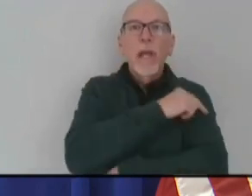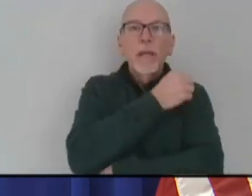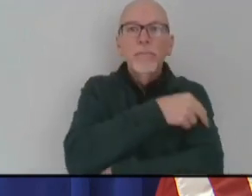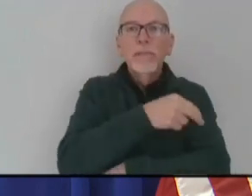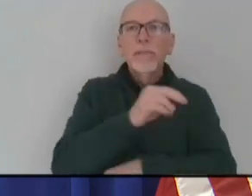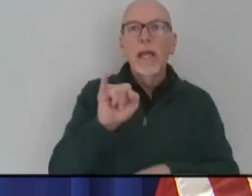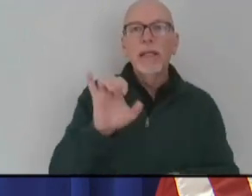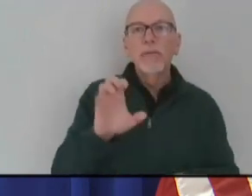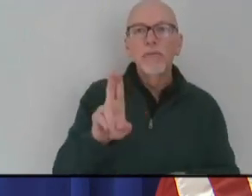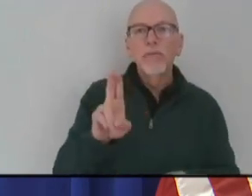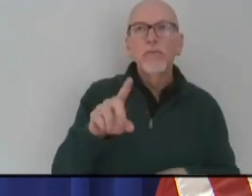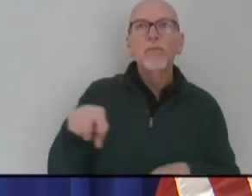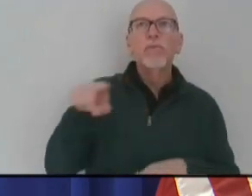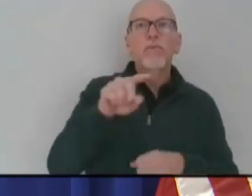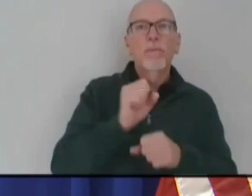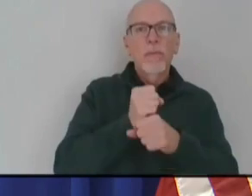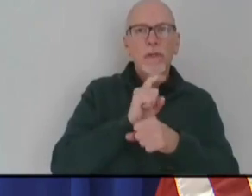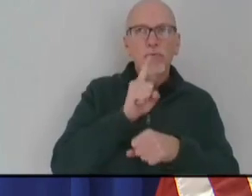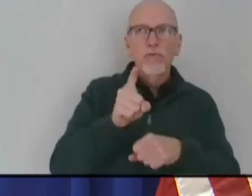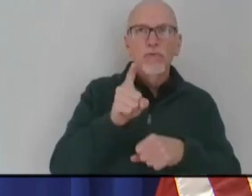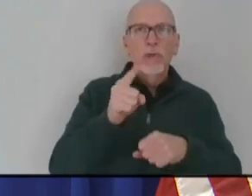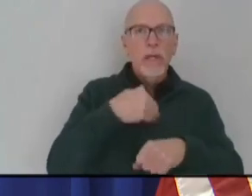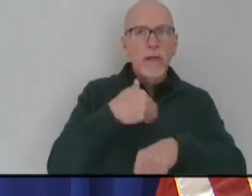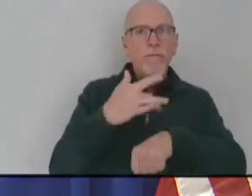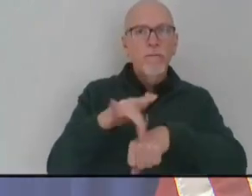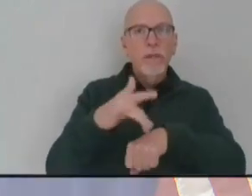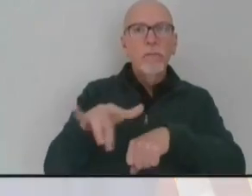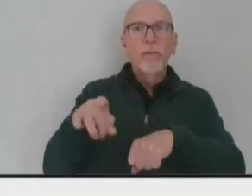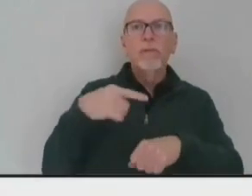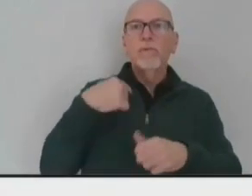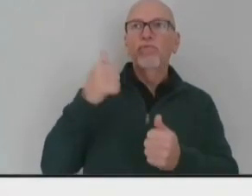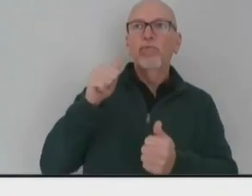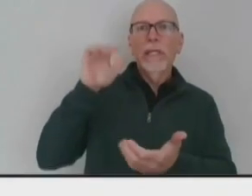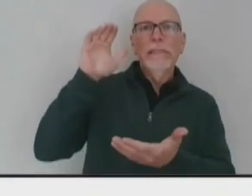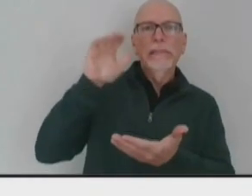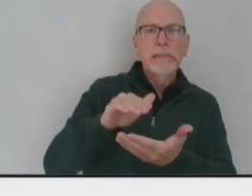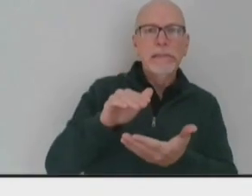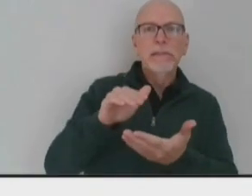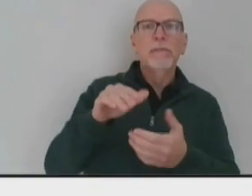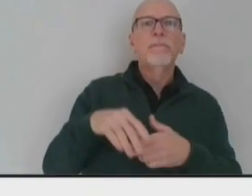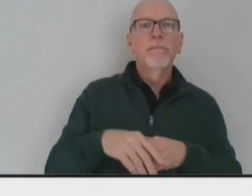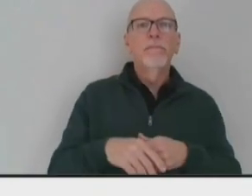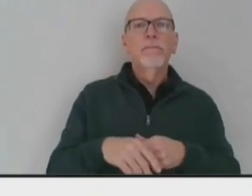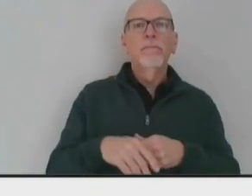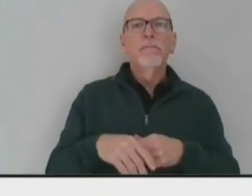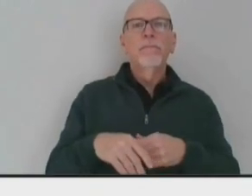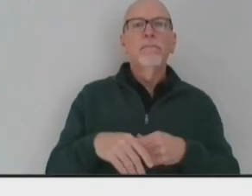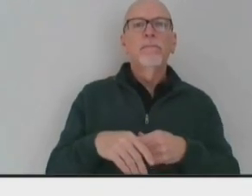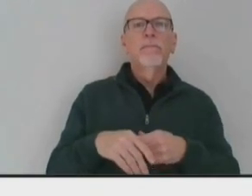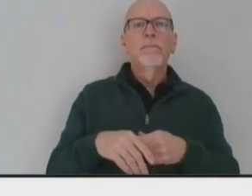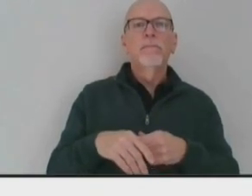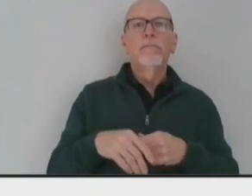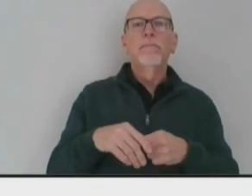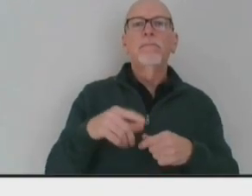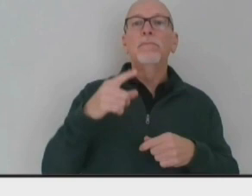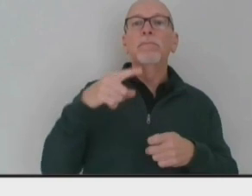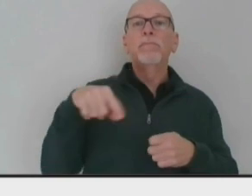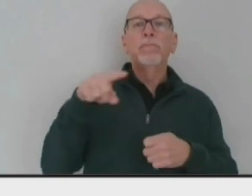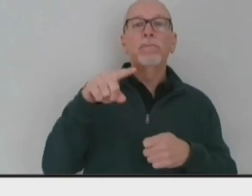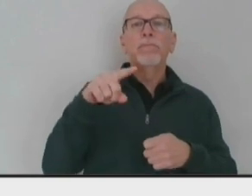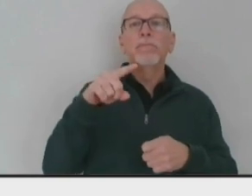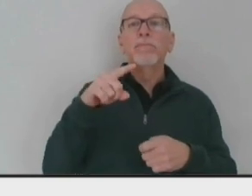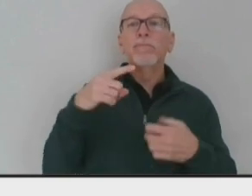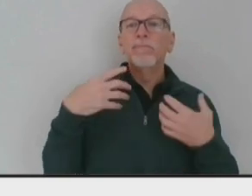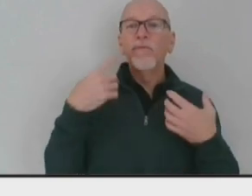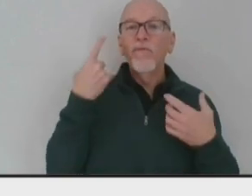capacity and try to try lessen that strain and try stress, quite frankly, of our healthcare